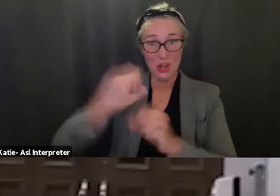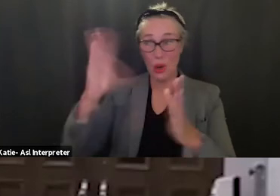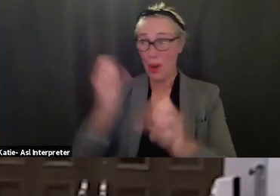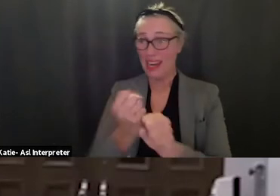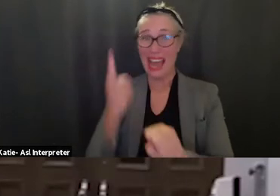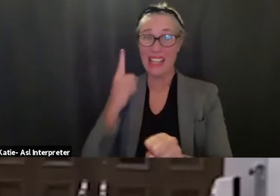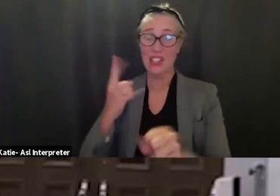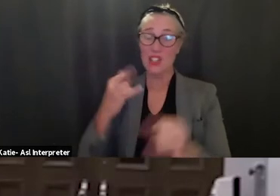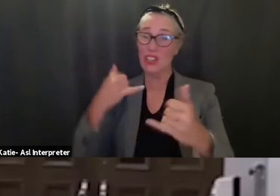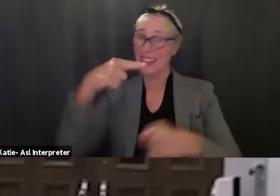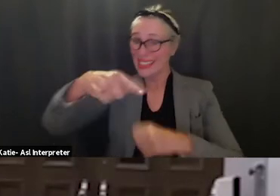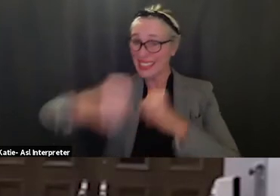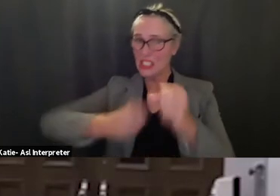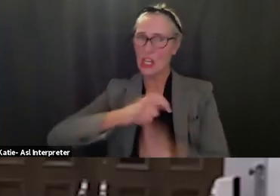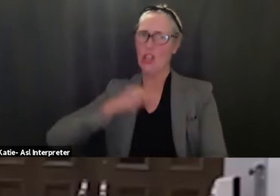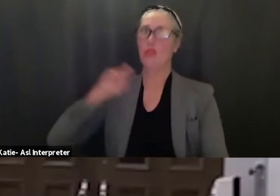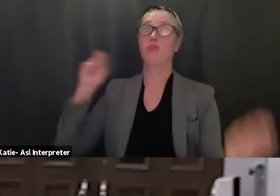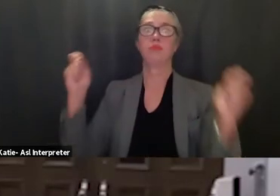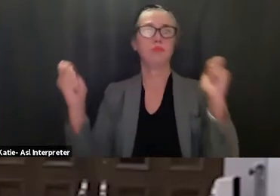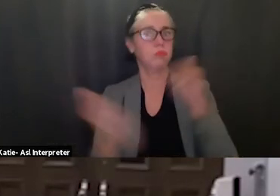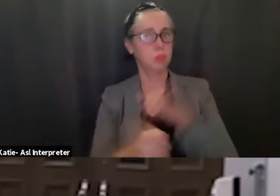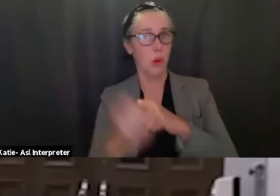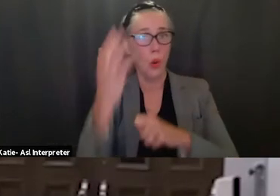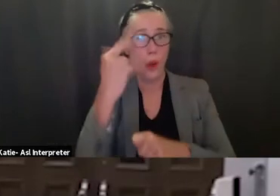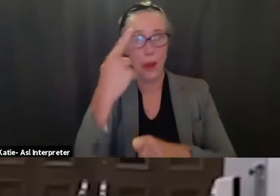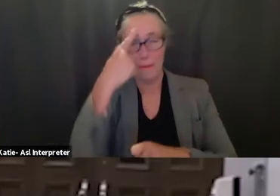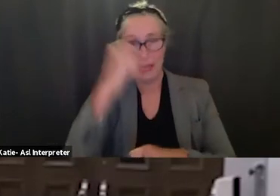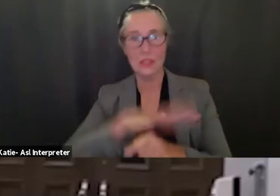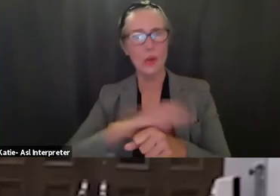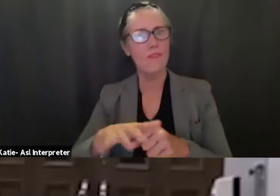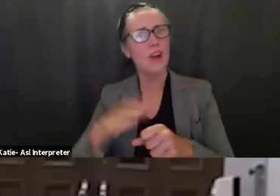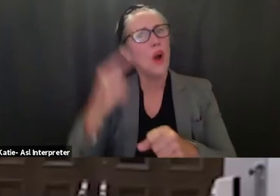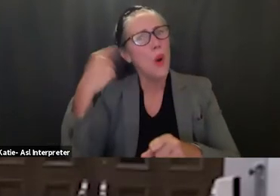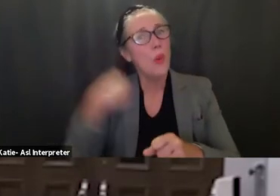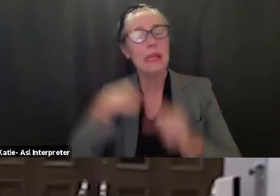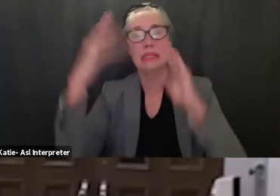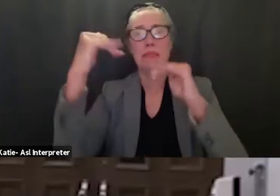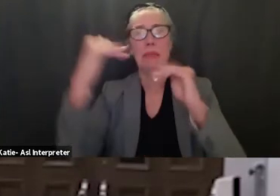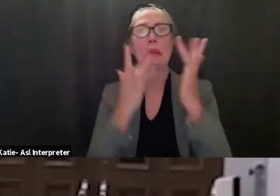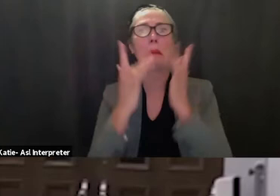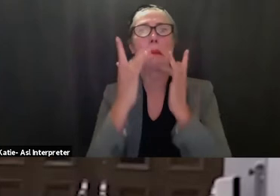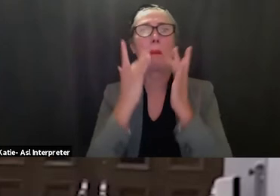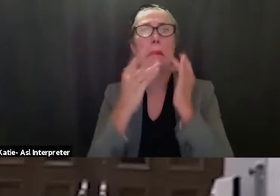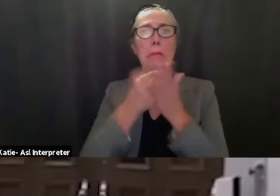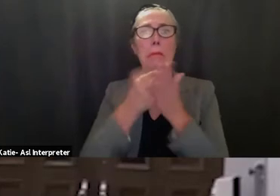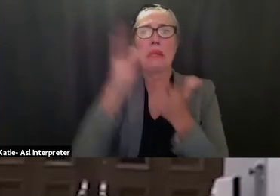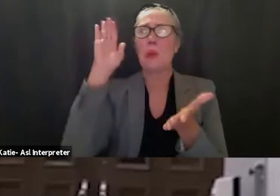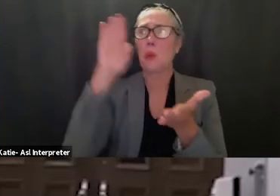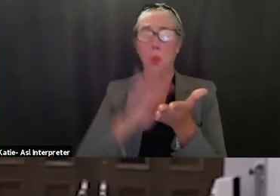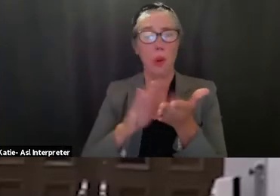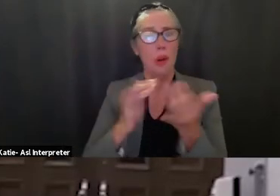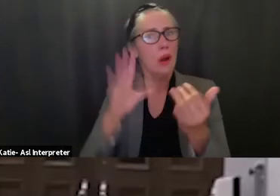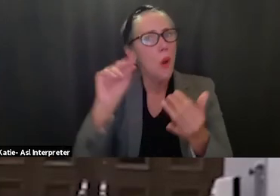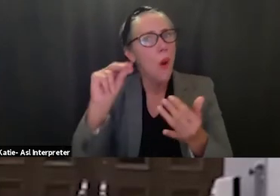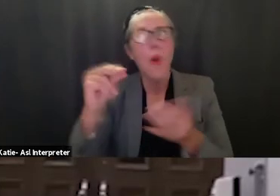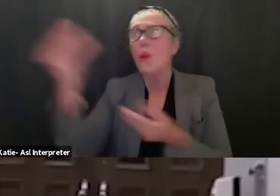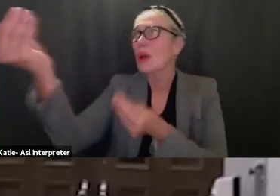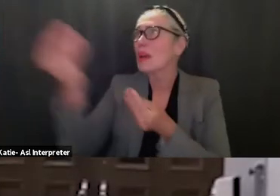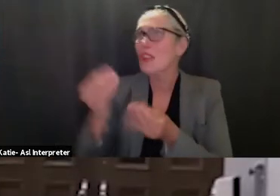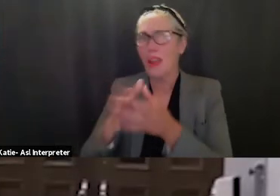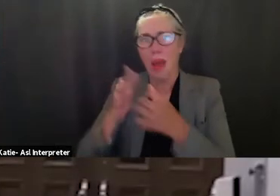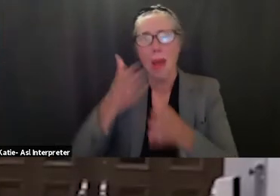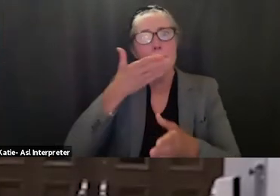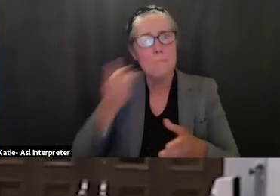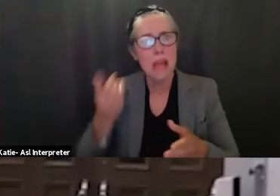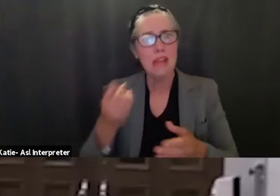of covid and because we ended up a lot better off than um was originally estimated for our for our